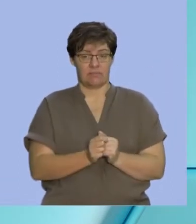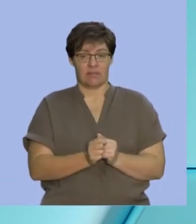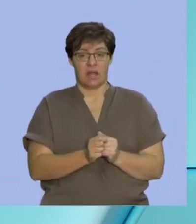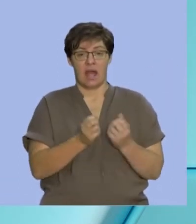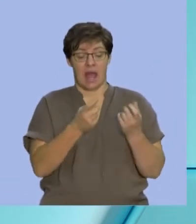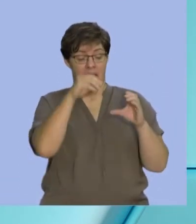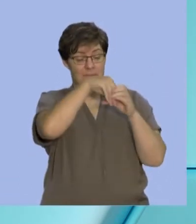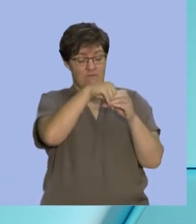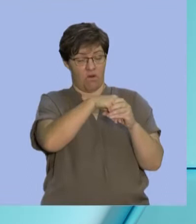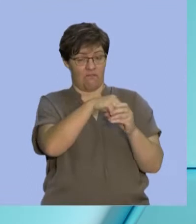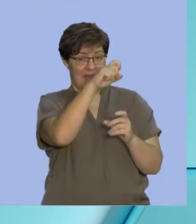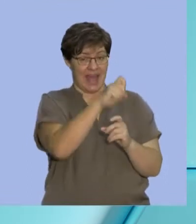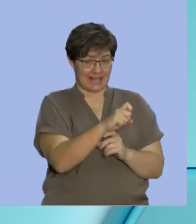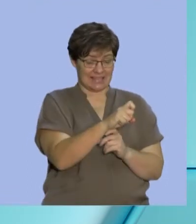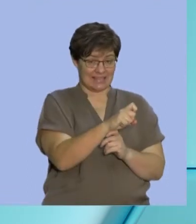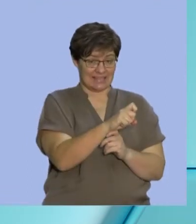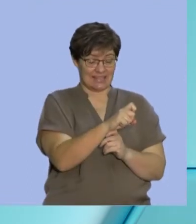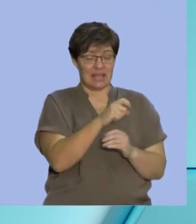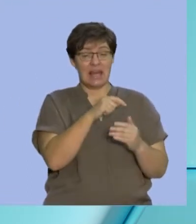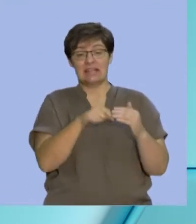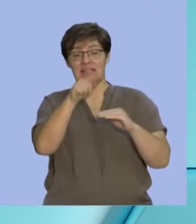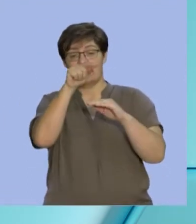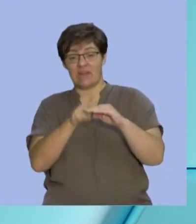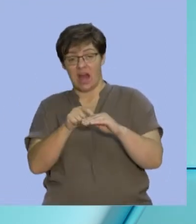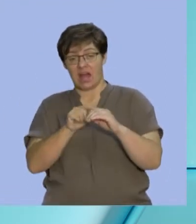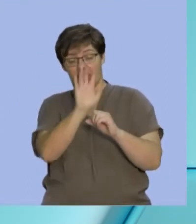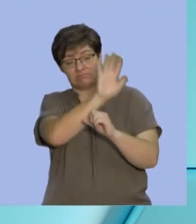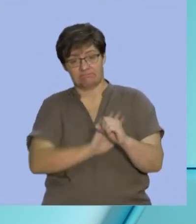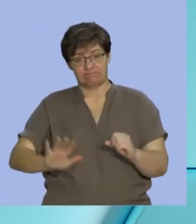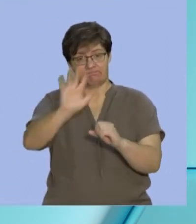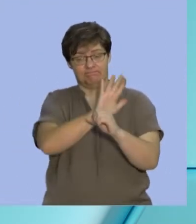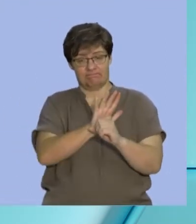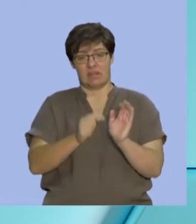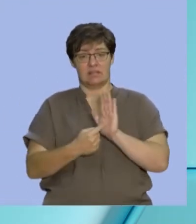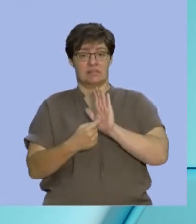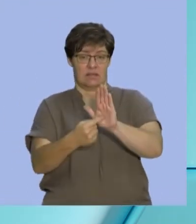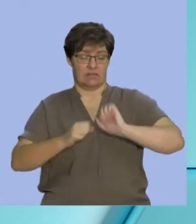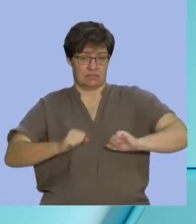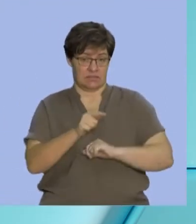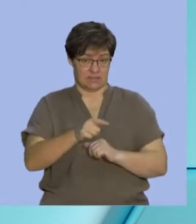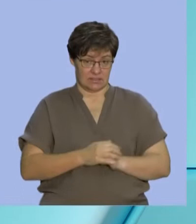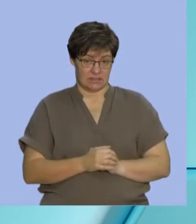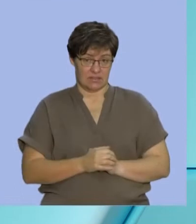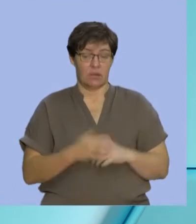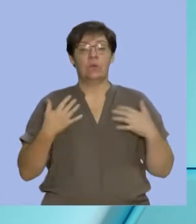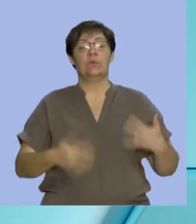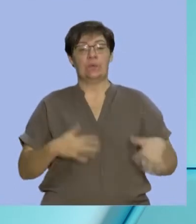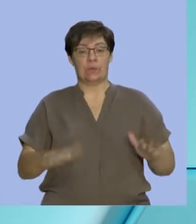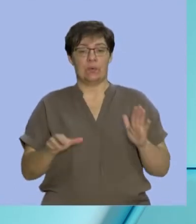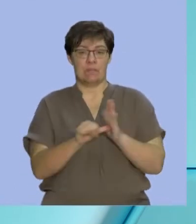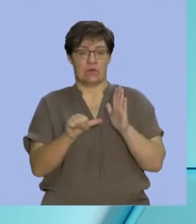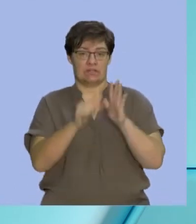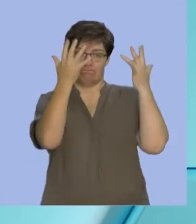in X divided by the total number in the sample space. And that's a very important rule for